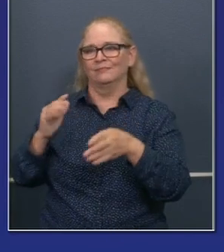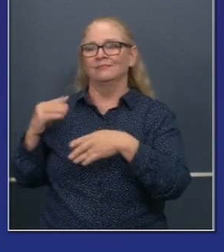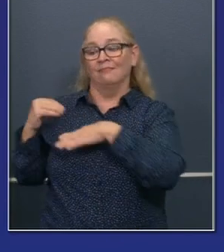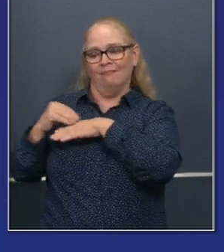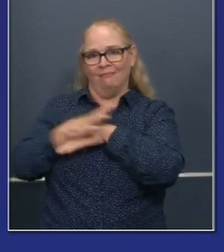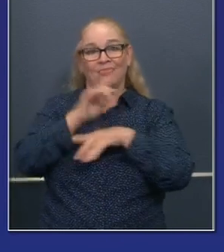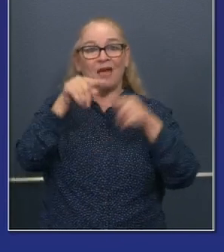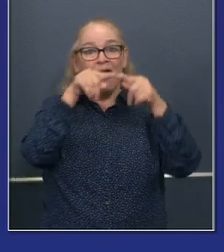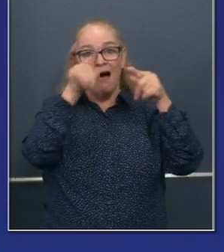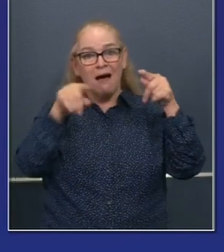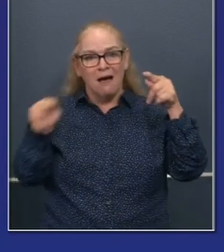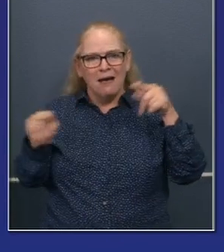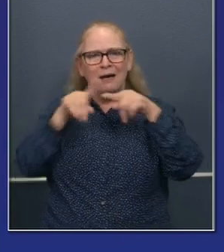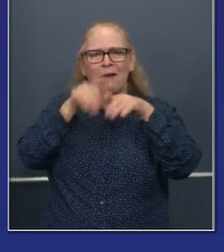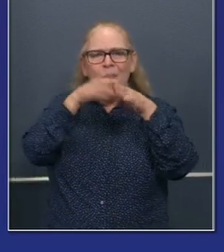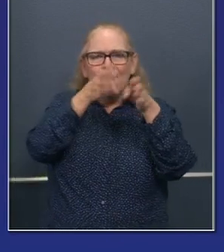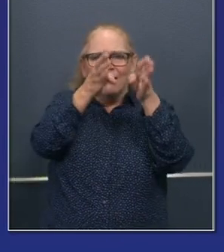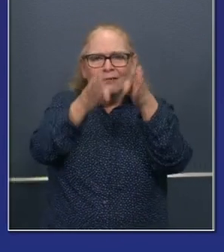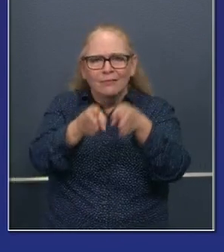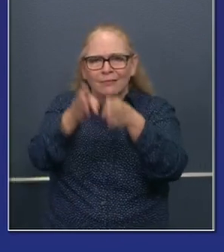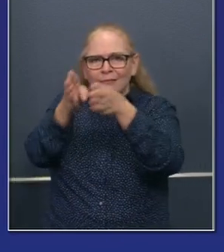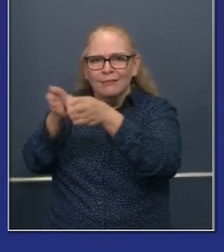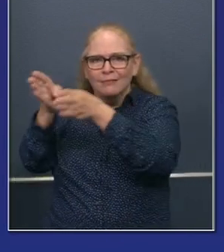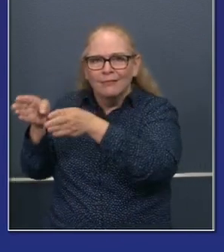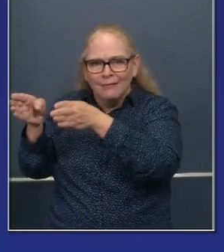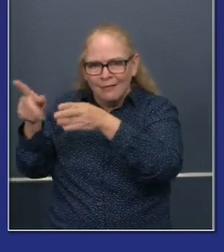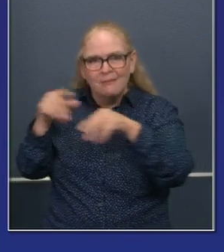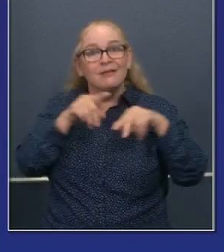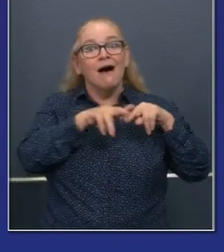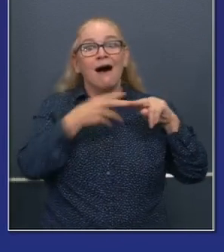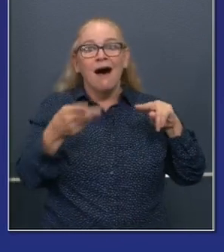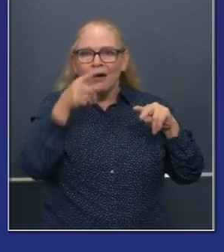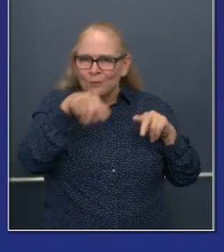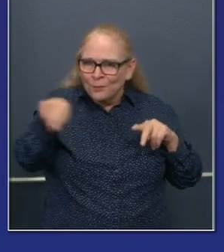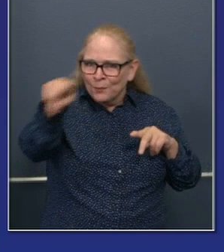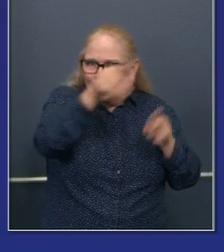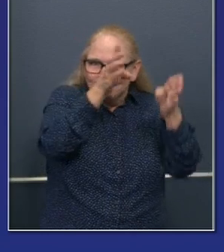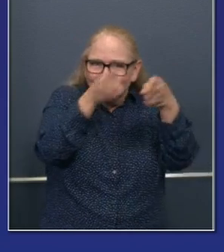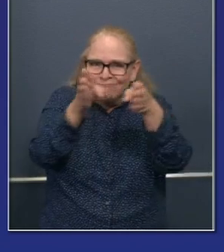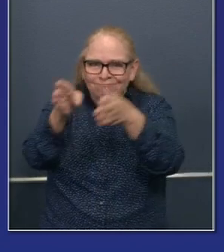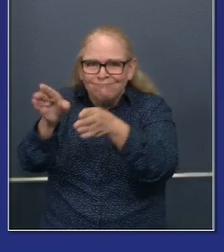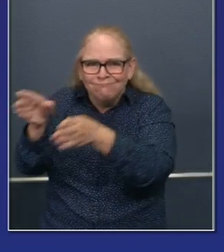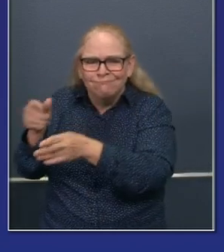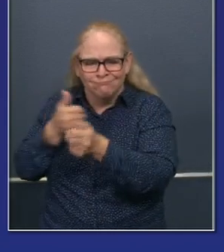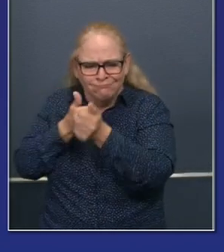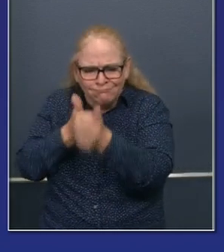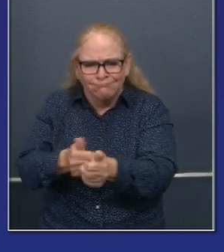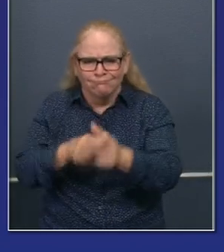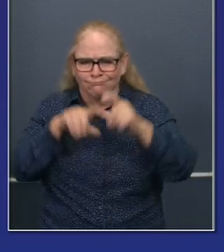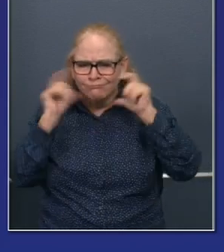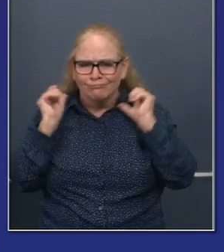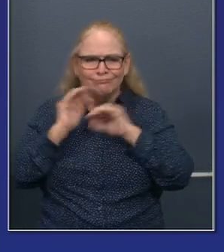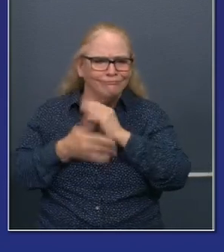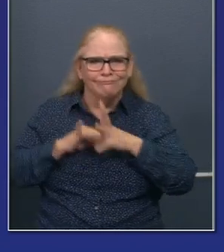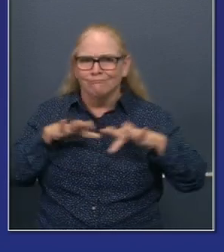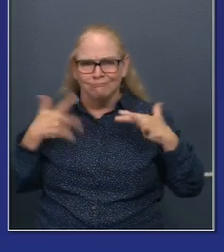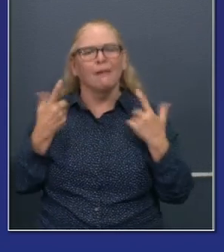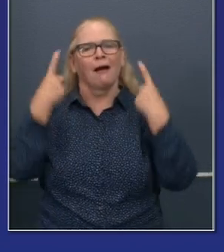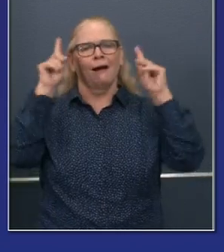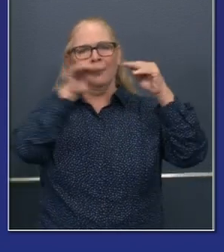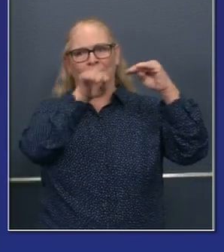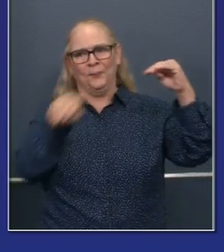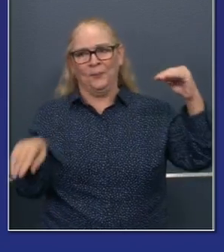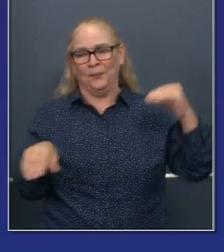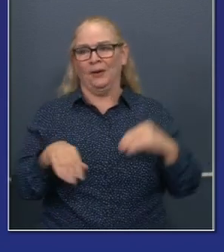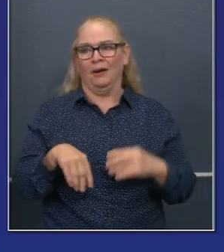said this in the past, is run the 90 yard dash, where we think we've got this and we walk away and we revert back to the way